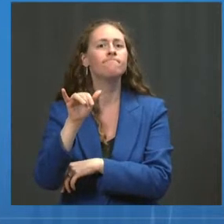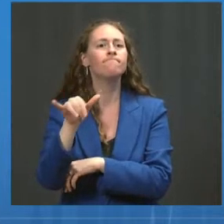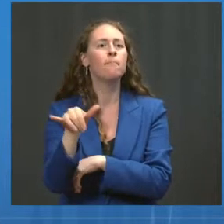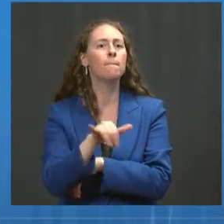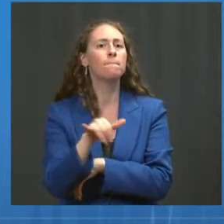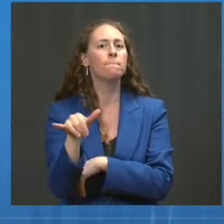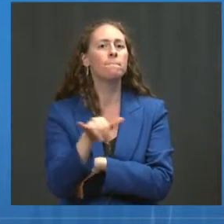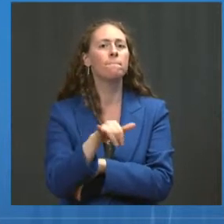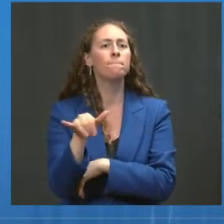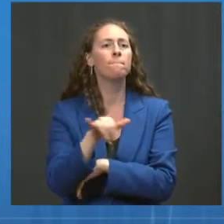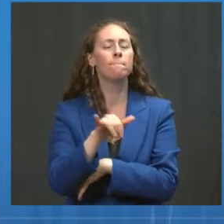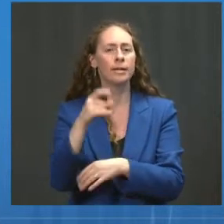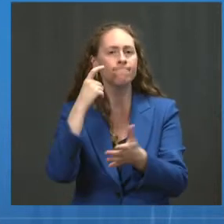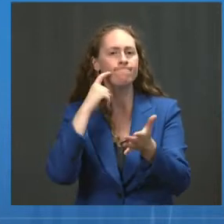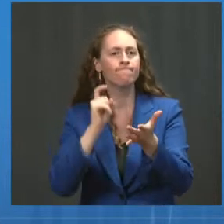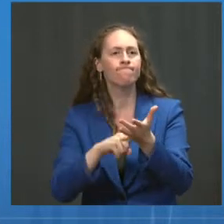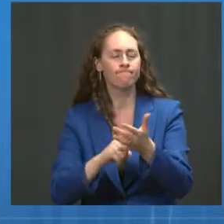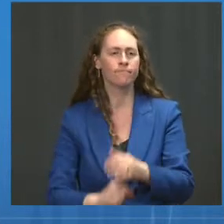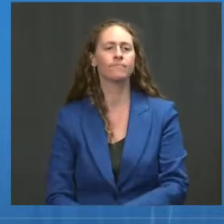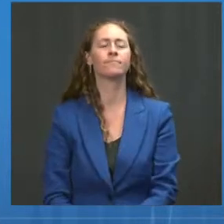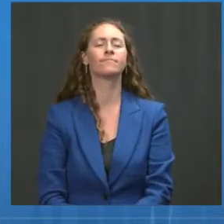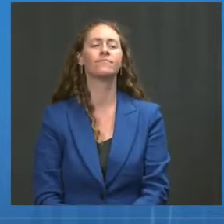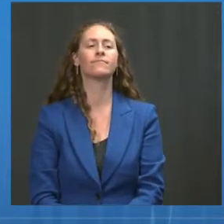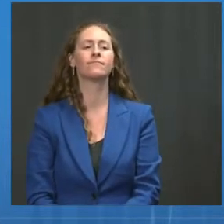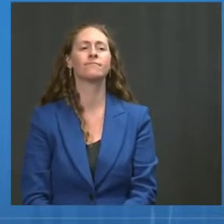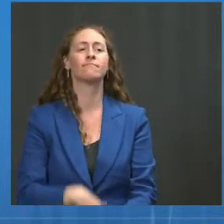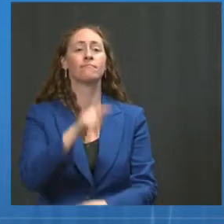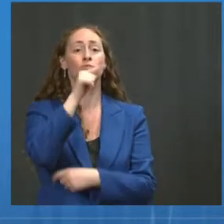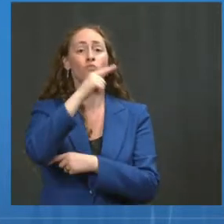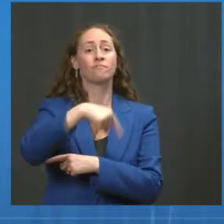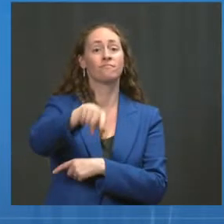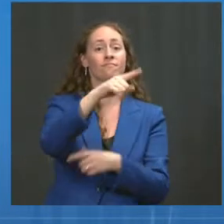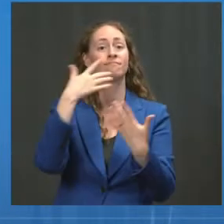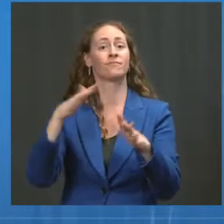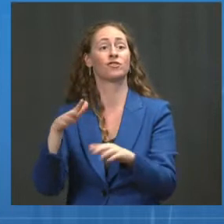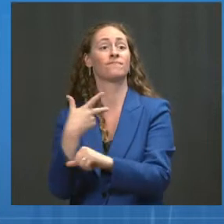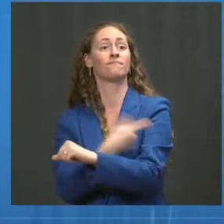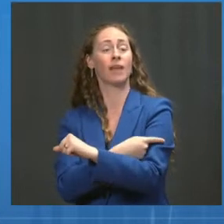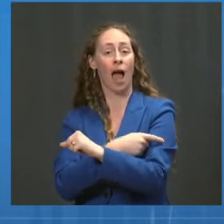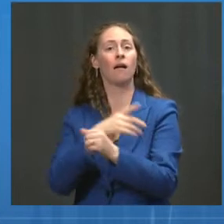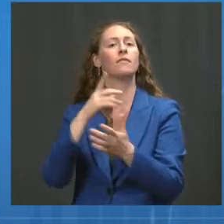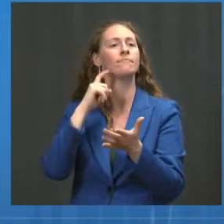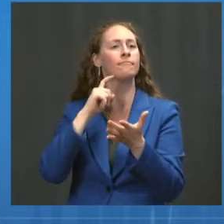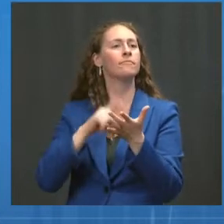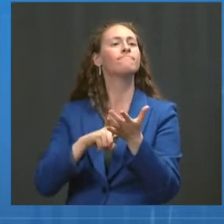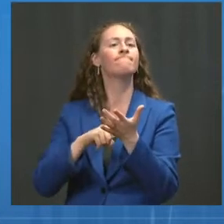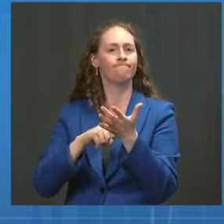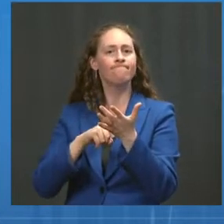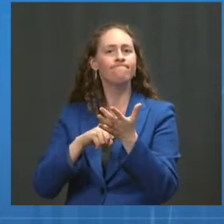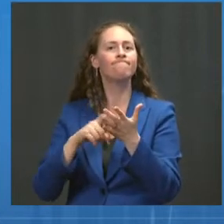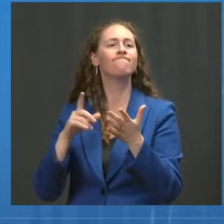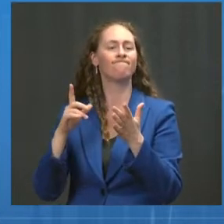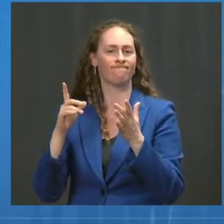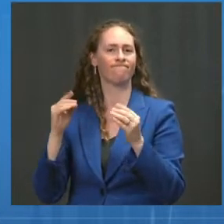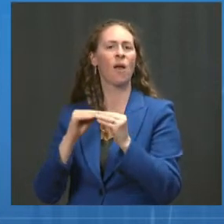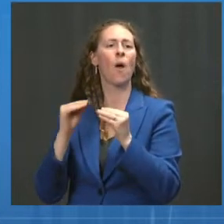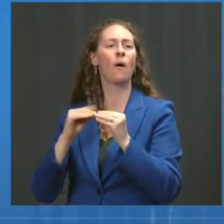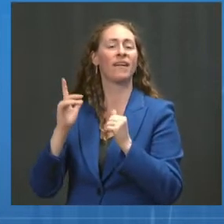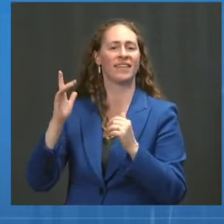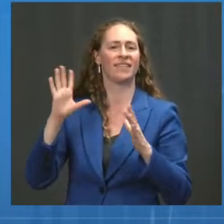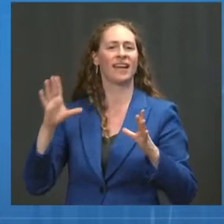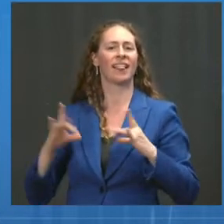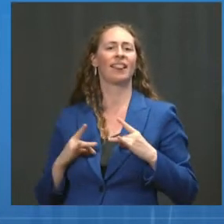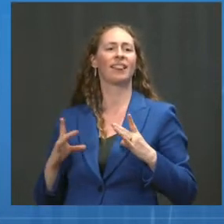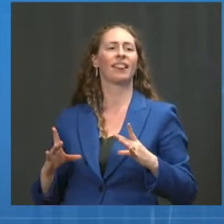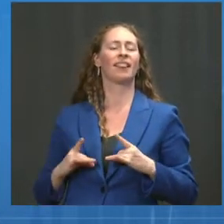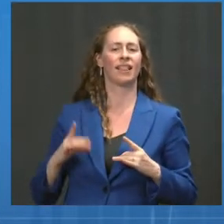declined over time. In this case, from 76% to 42% for those who received the Pfizer vaccine and from